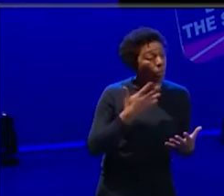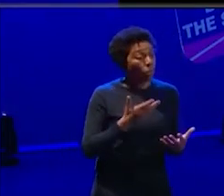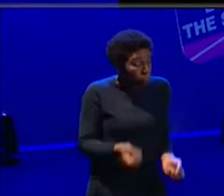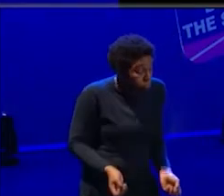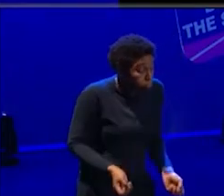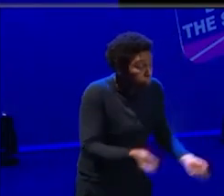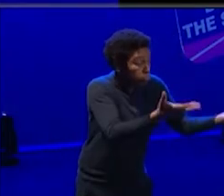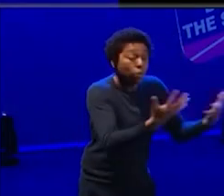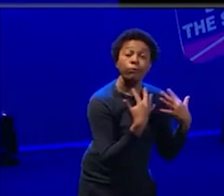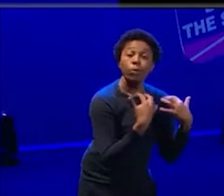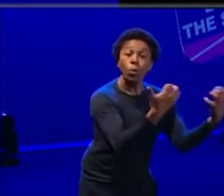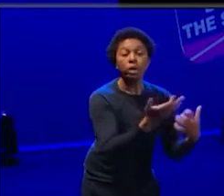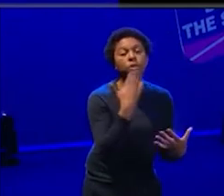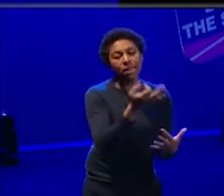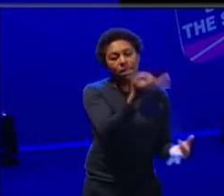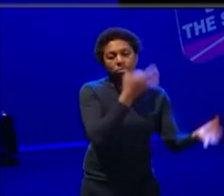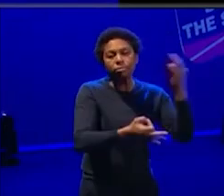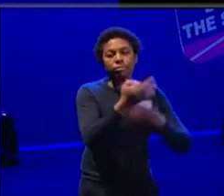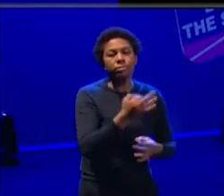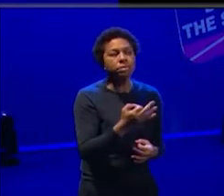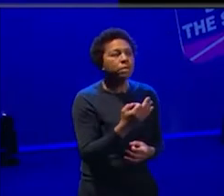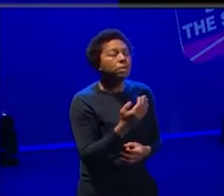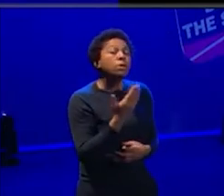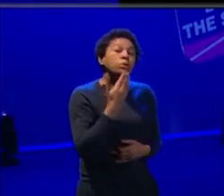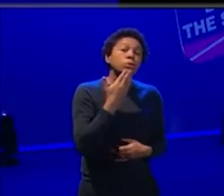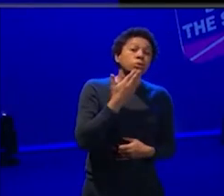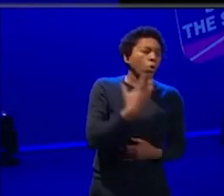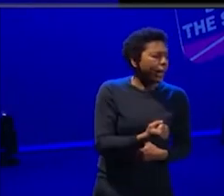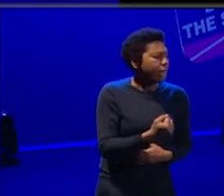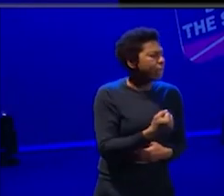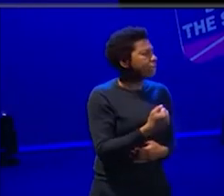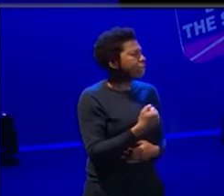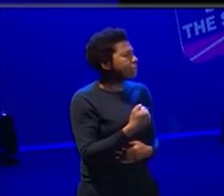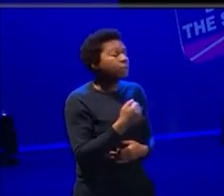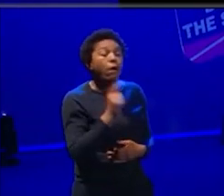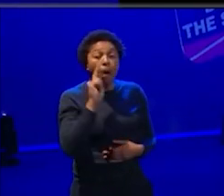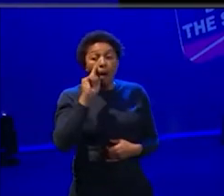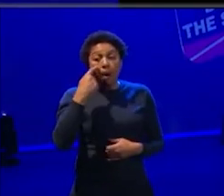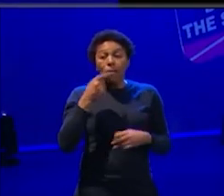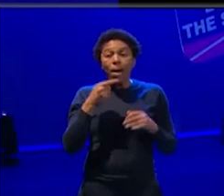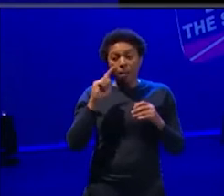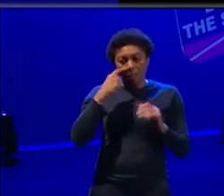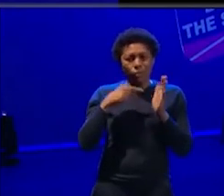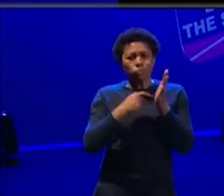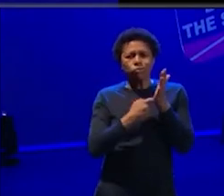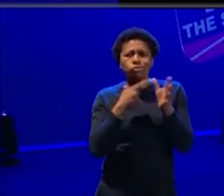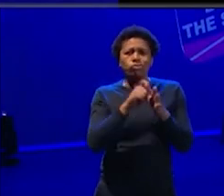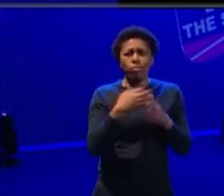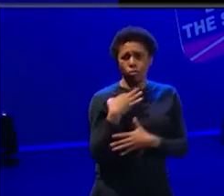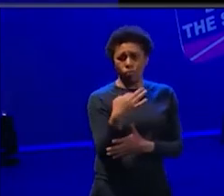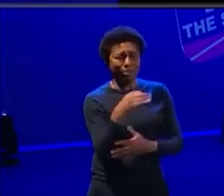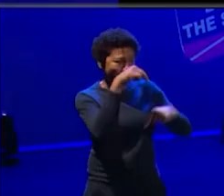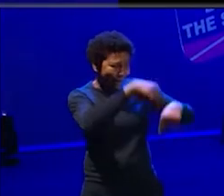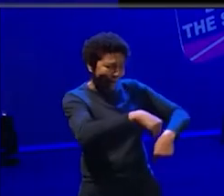audience. Just to note, there are a couple of mousetrap representatives, um, and they will repeat the question once you said it just so that the people at home